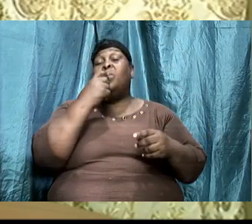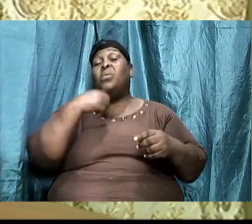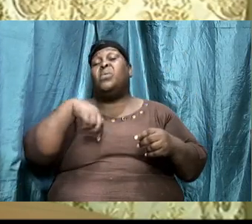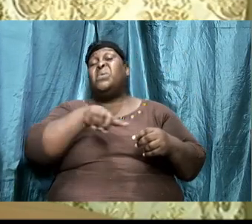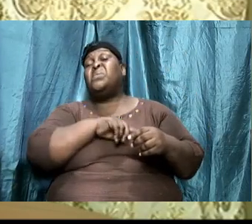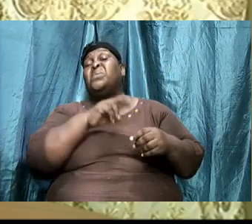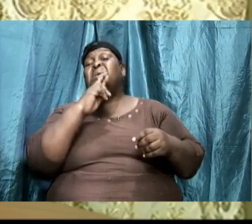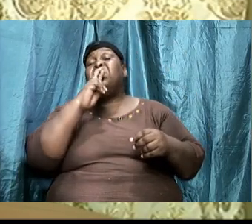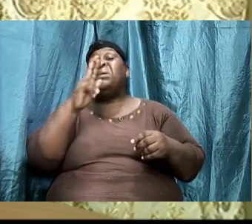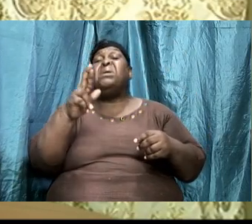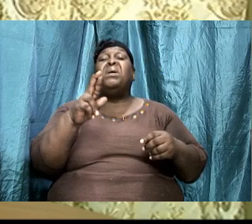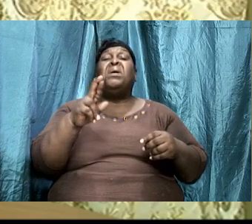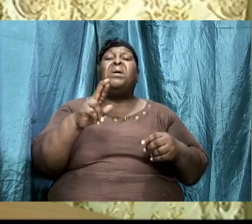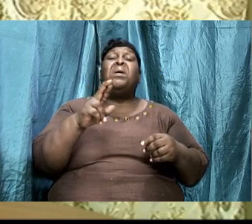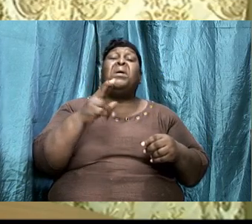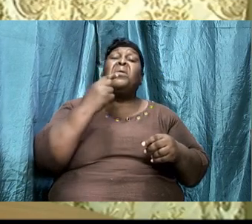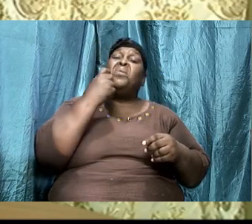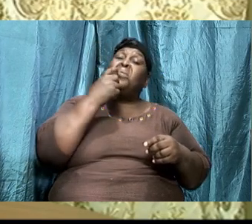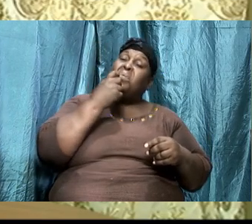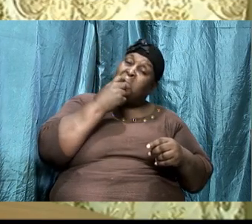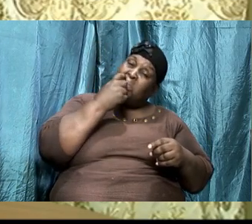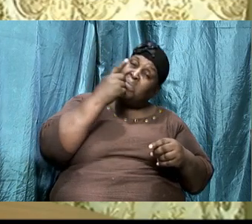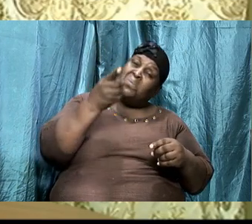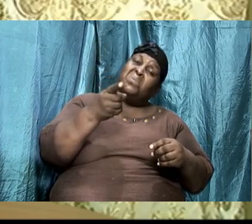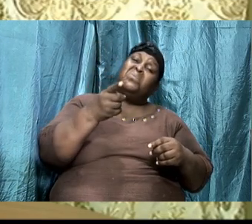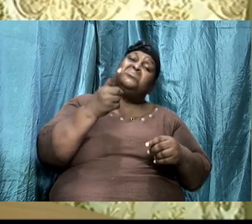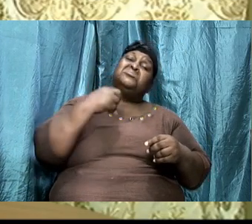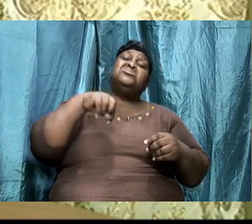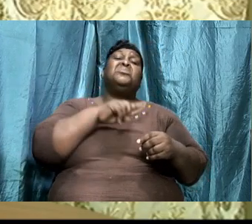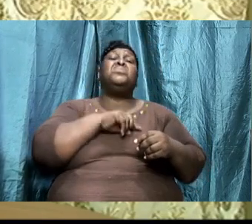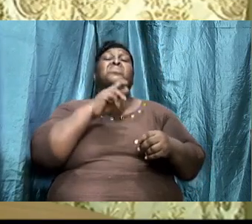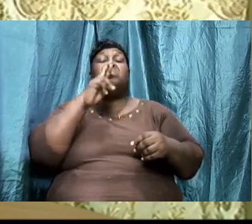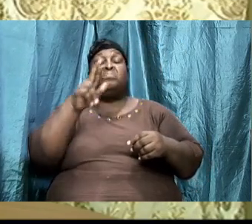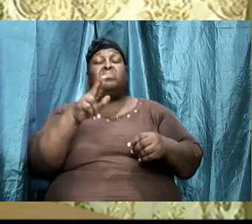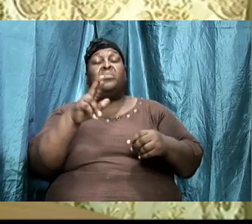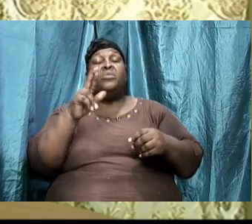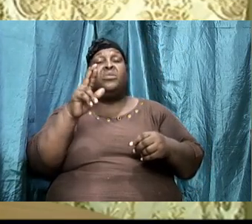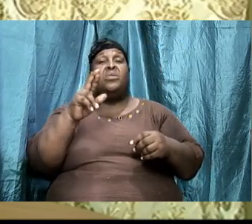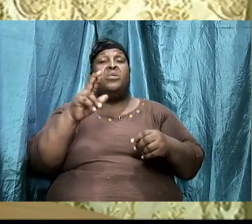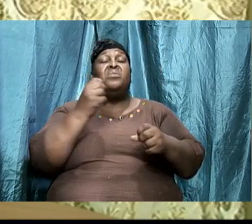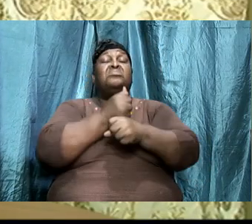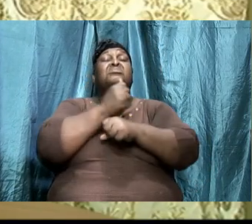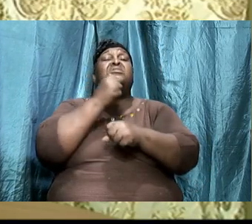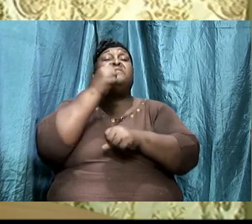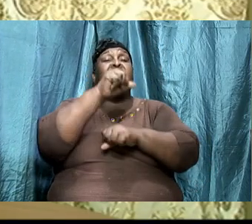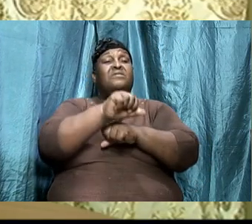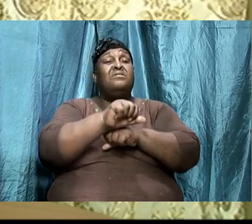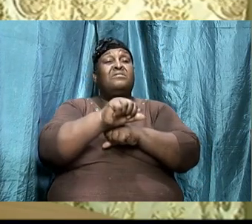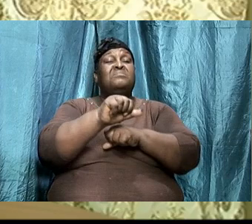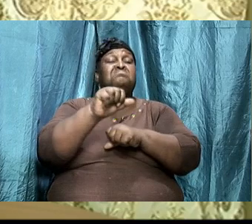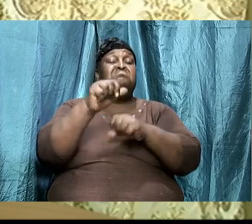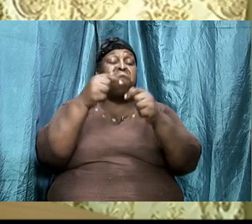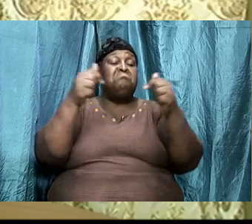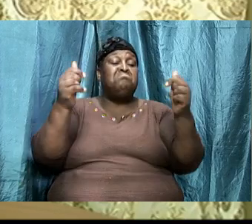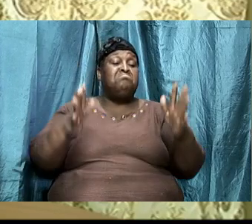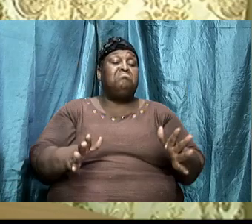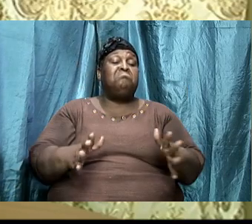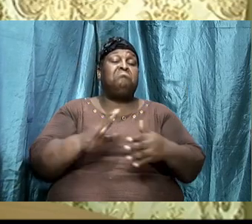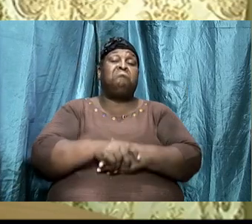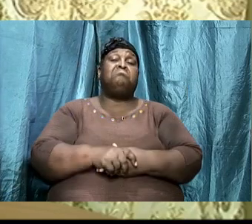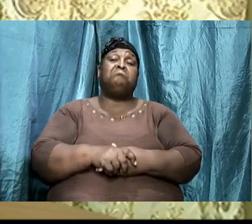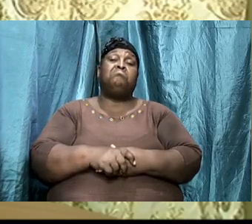and that we know the enemy that we are up against. And we are going to spend some time to look at the enemy. When we look in the book of